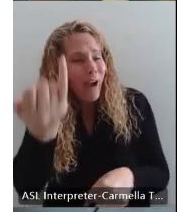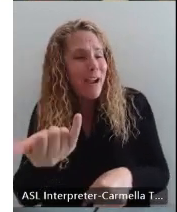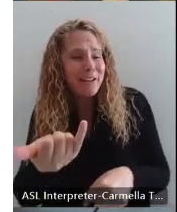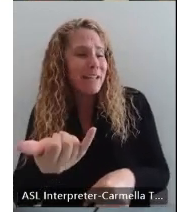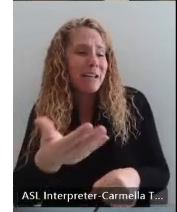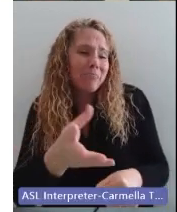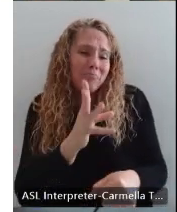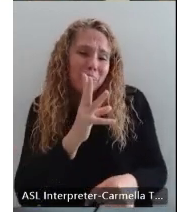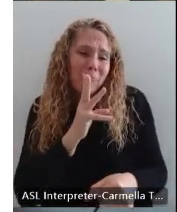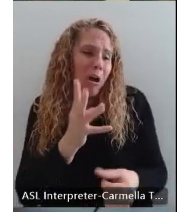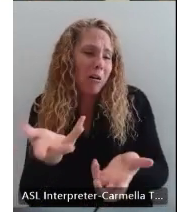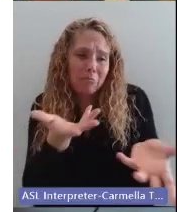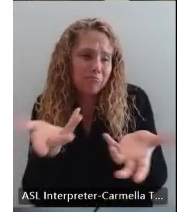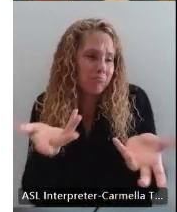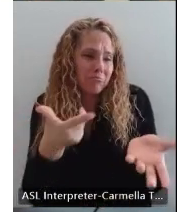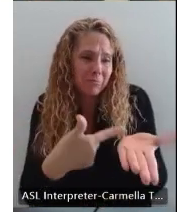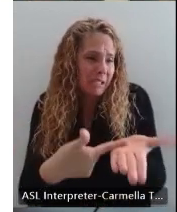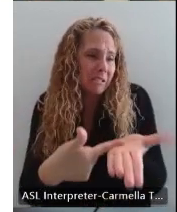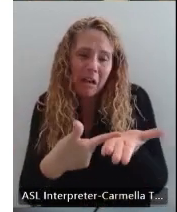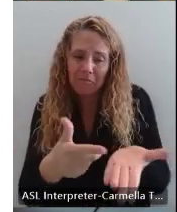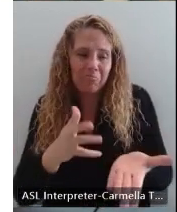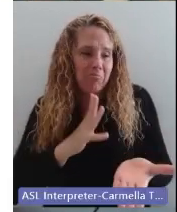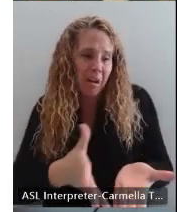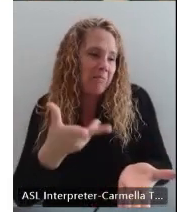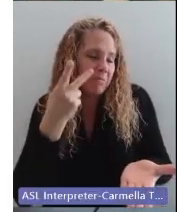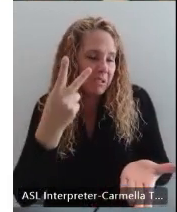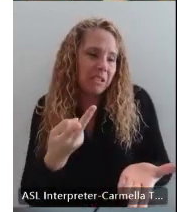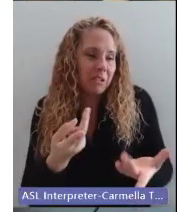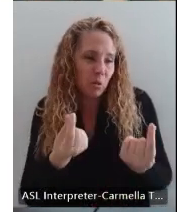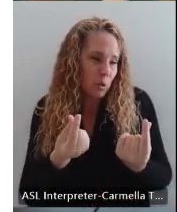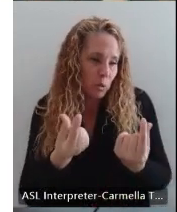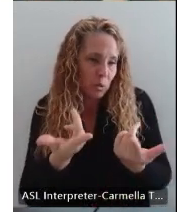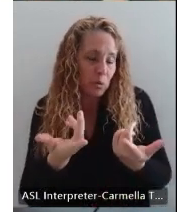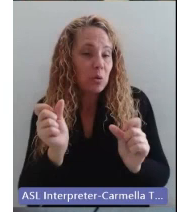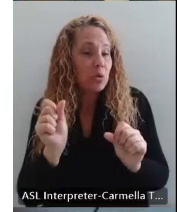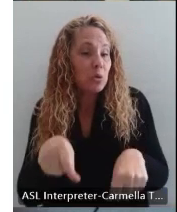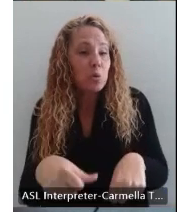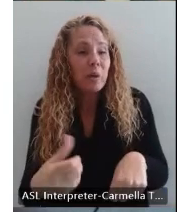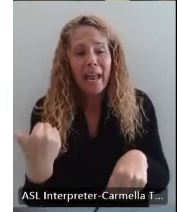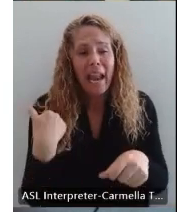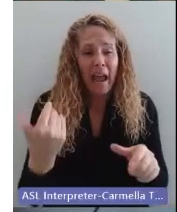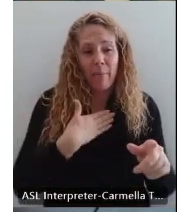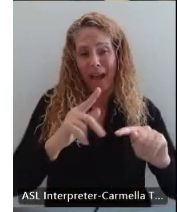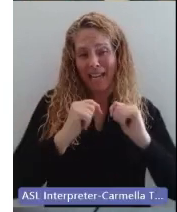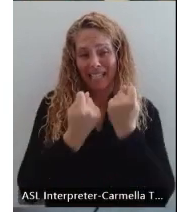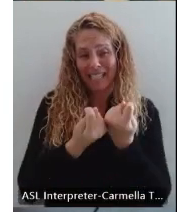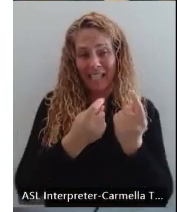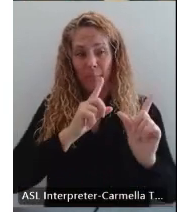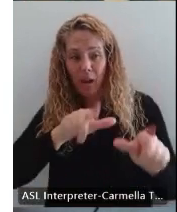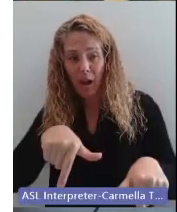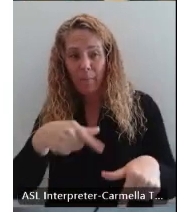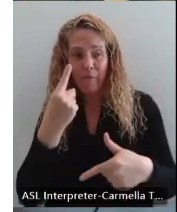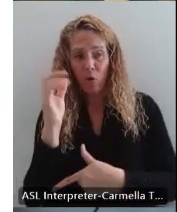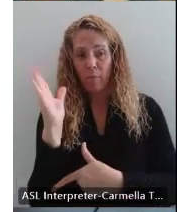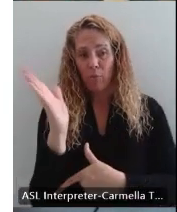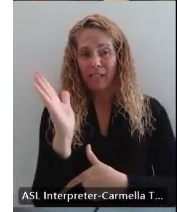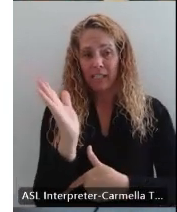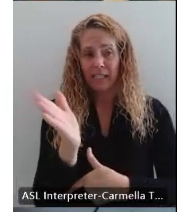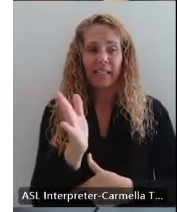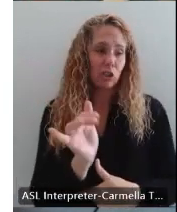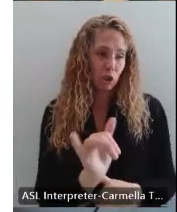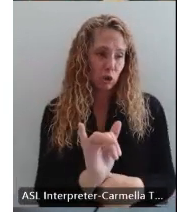let's talk and we'll see what we can make happen. You can also have my team come out and do a presentation as well.